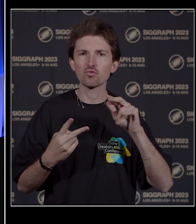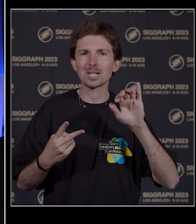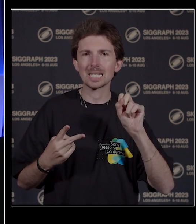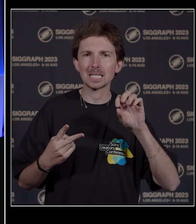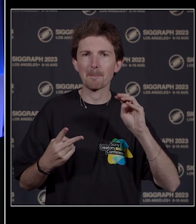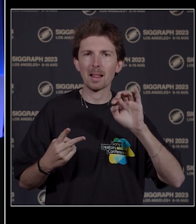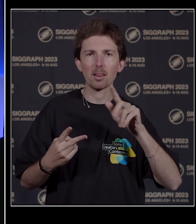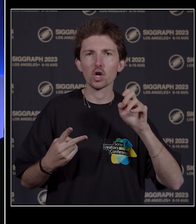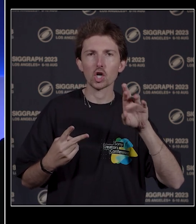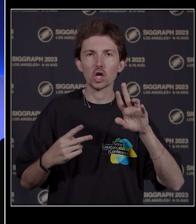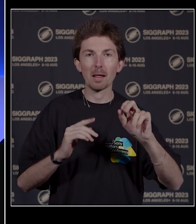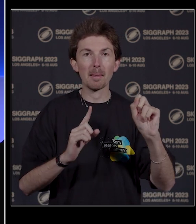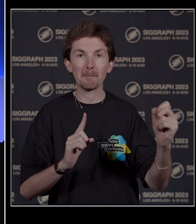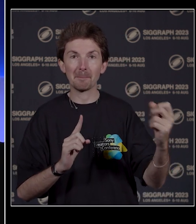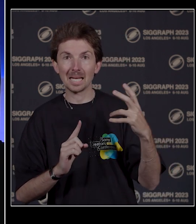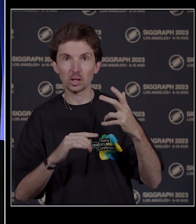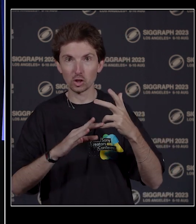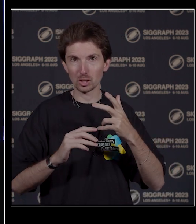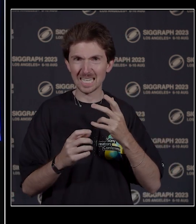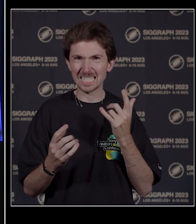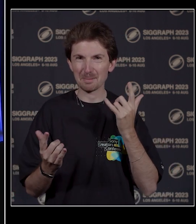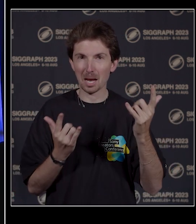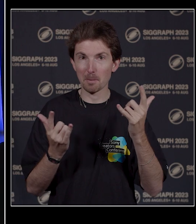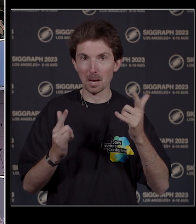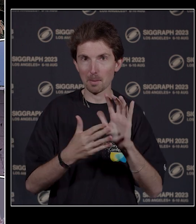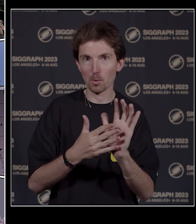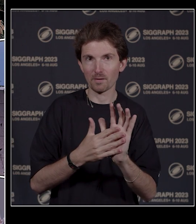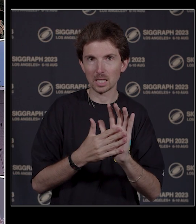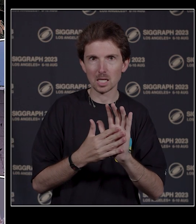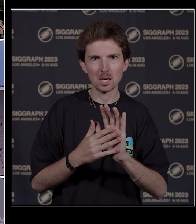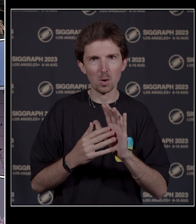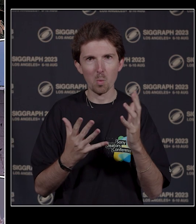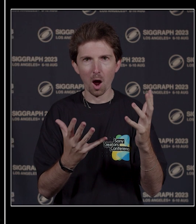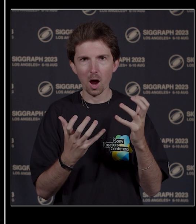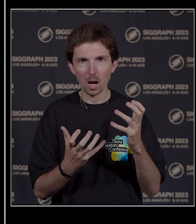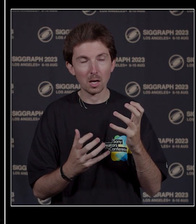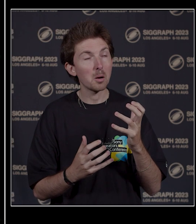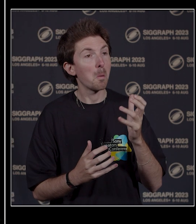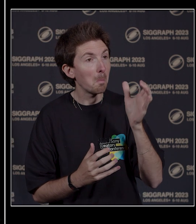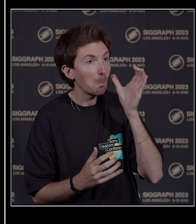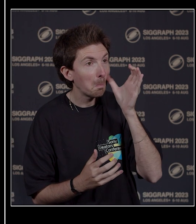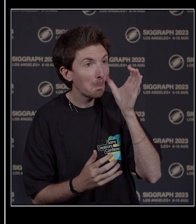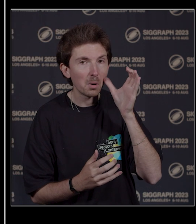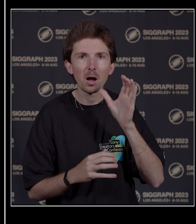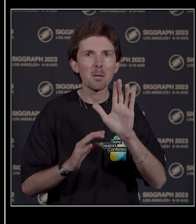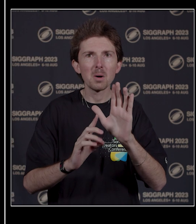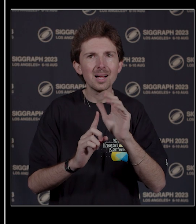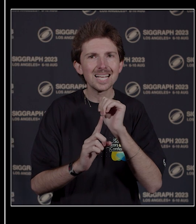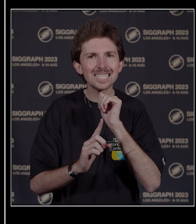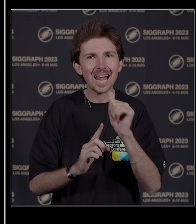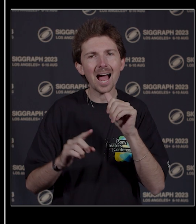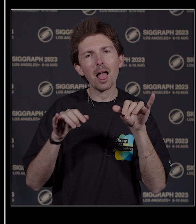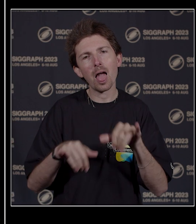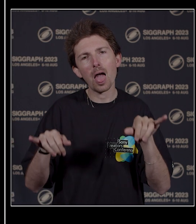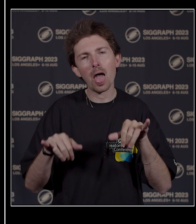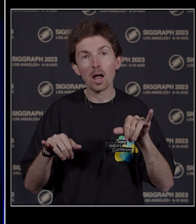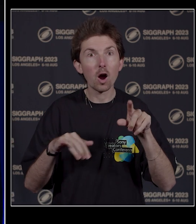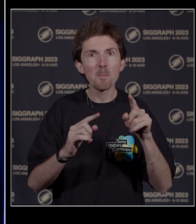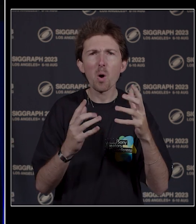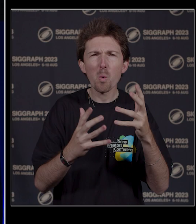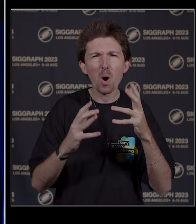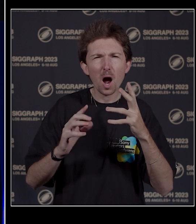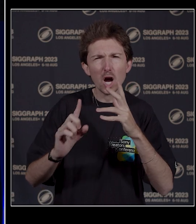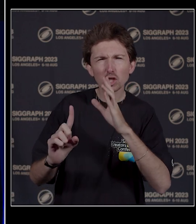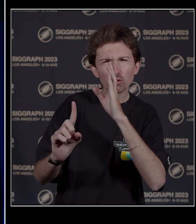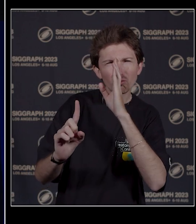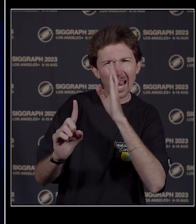-Man movie, but not just any animated Spider-Man movie, they wanted a movie that felt like it was ripped directly from the pages of a comic book.